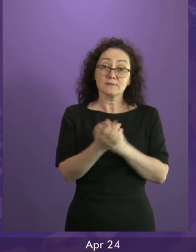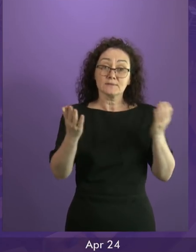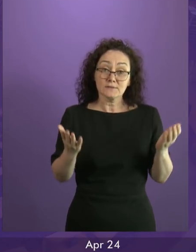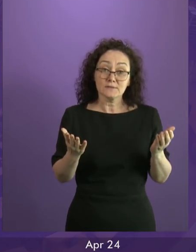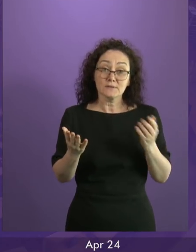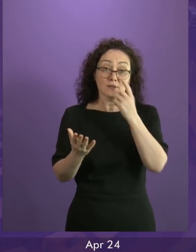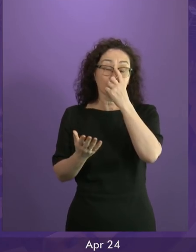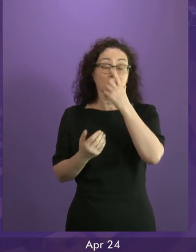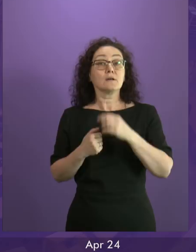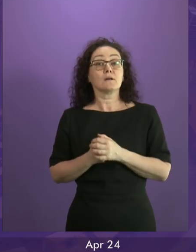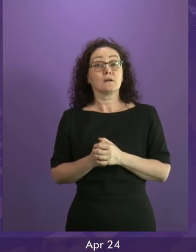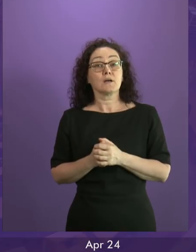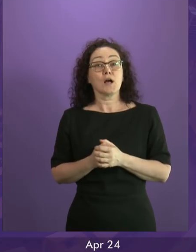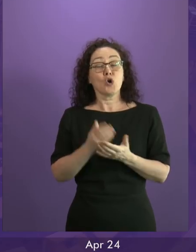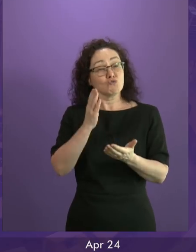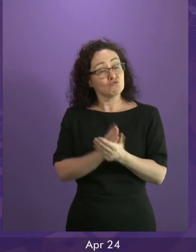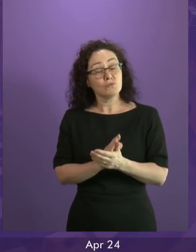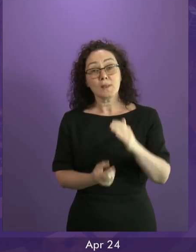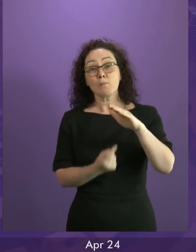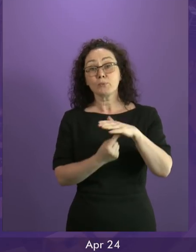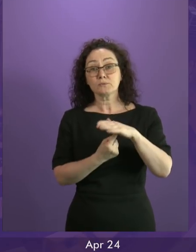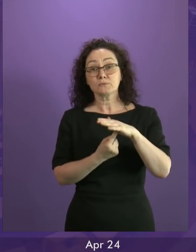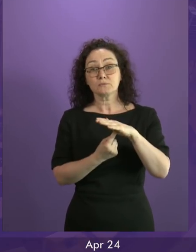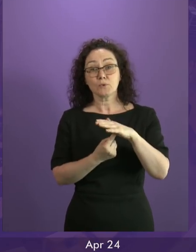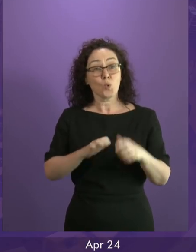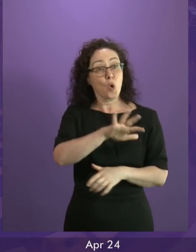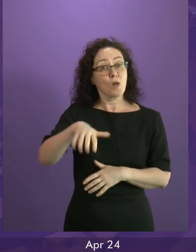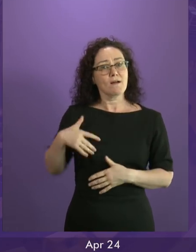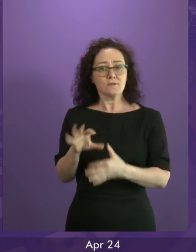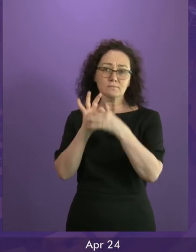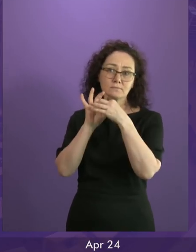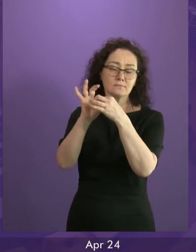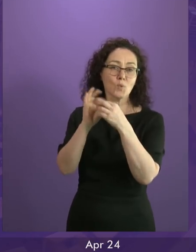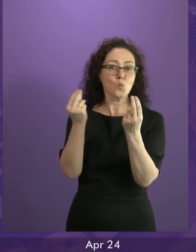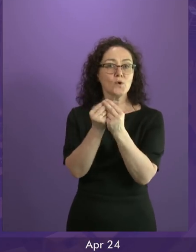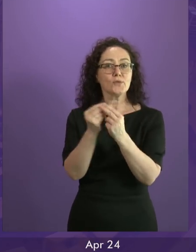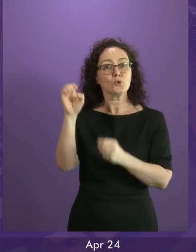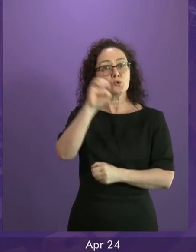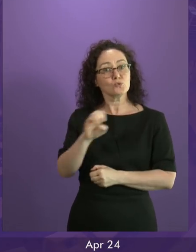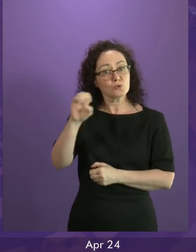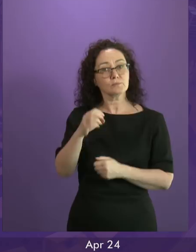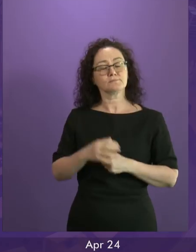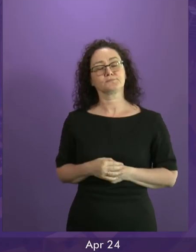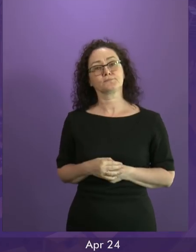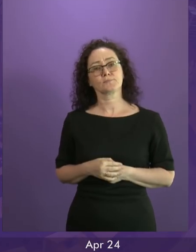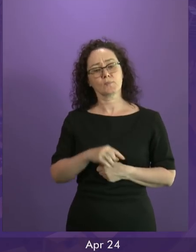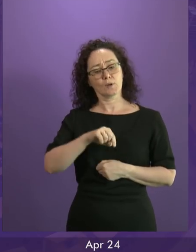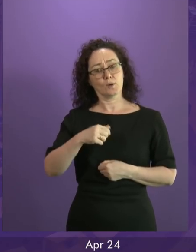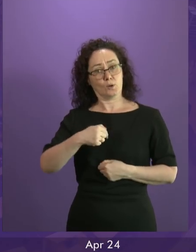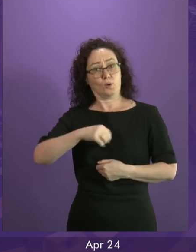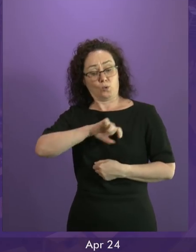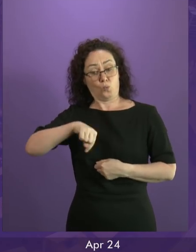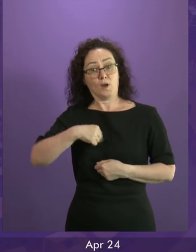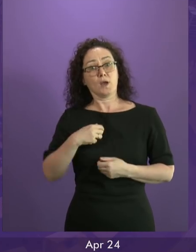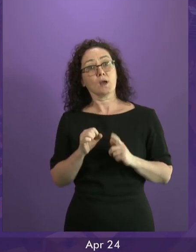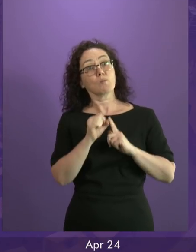closest possible relationship with the EU. So we proposed the compromise option of single market and customs union membership.